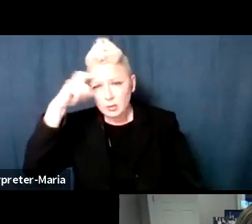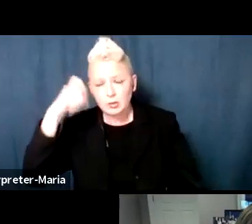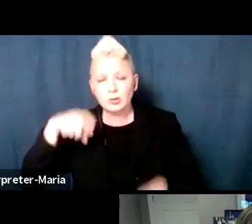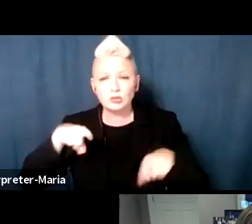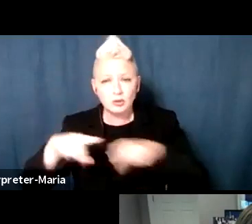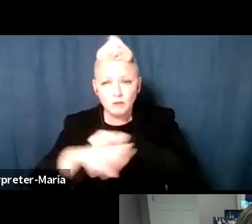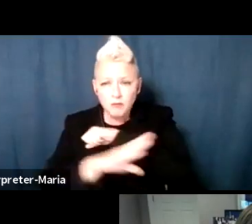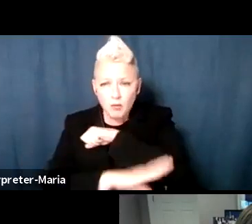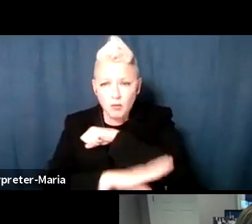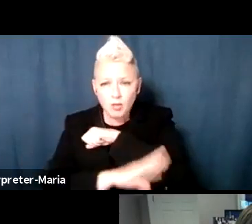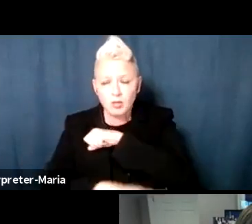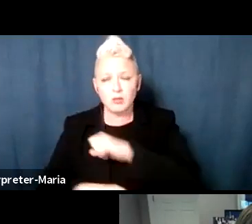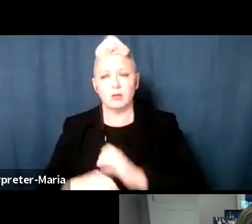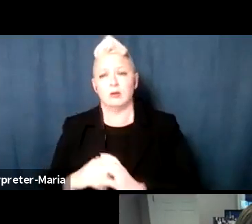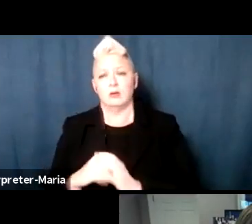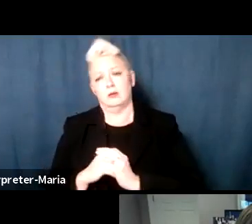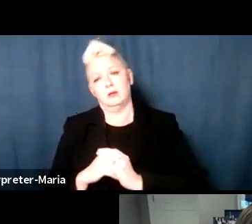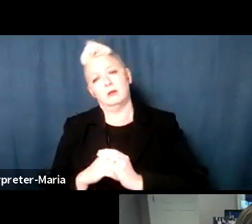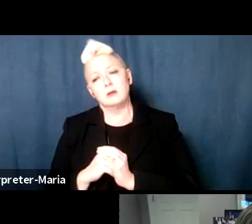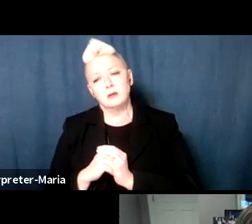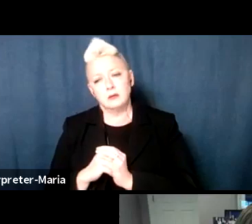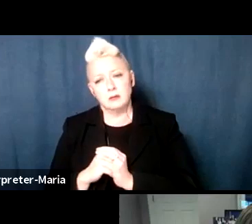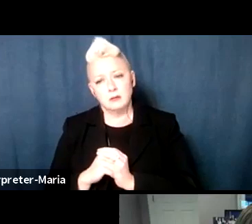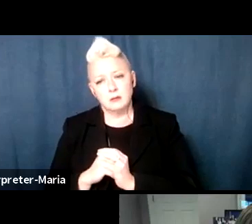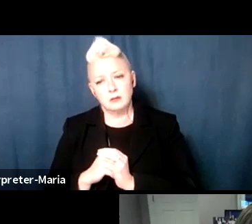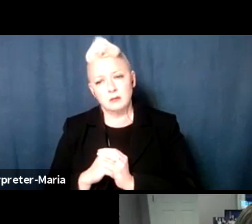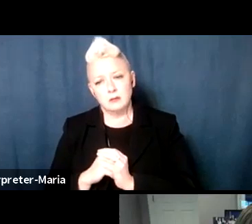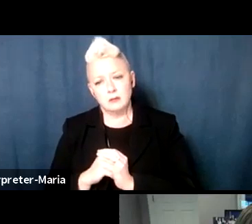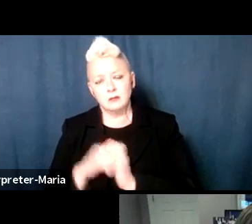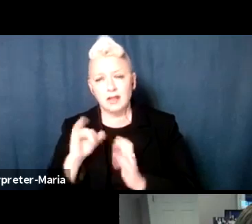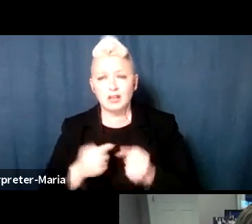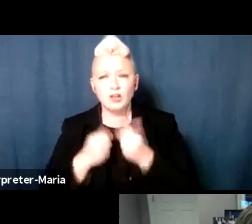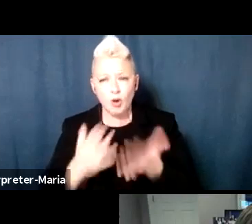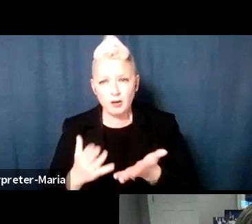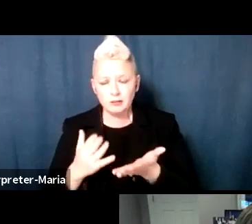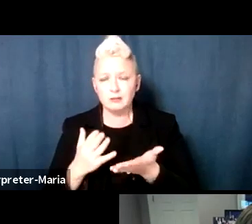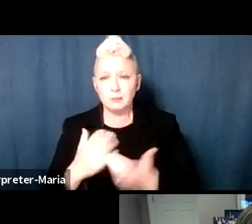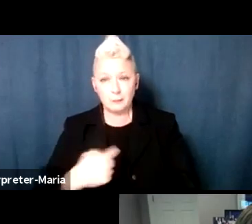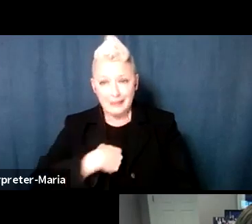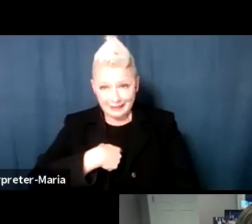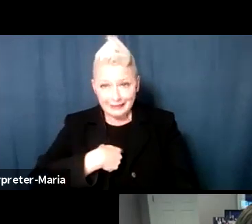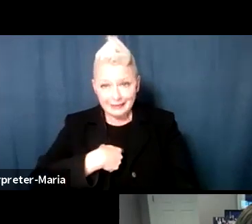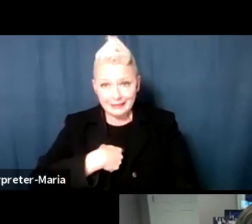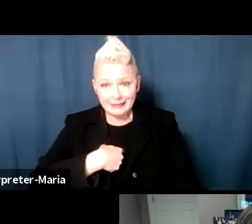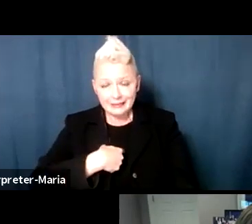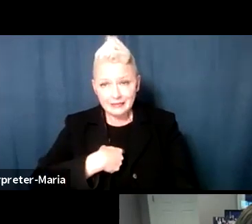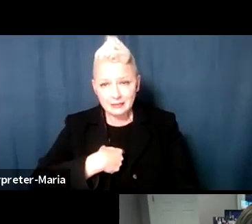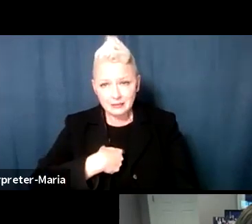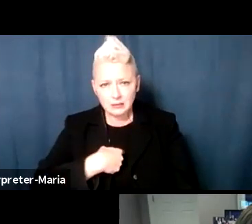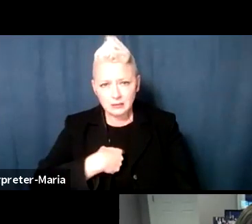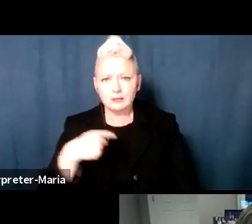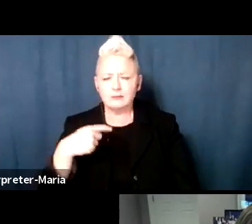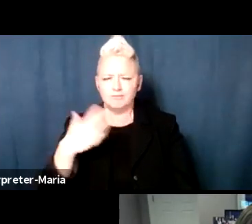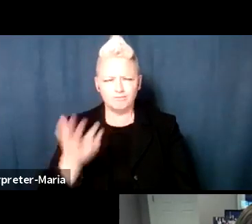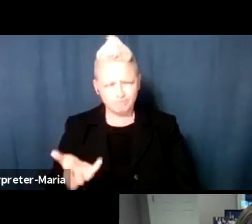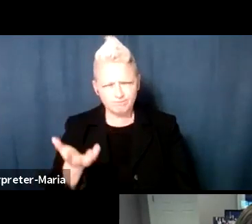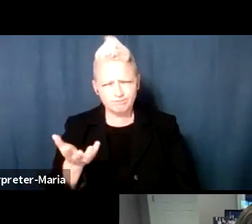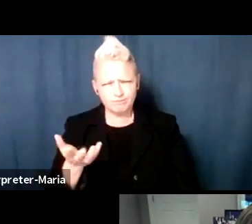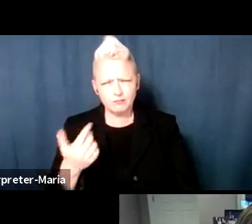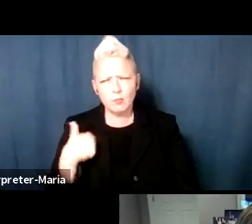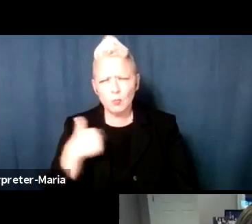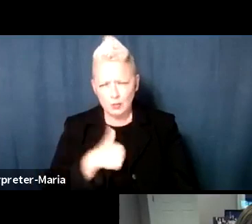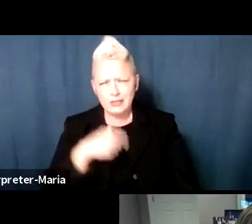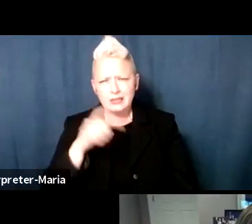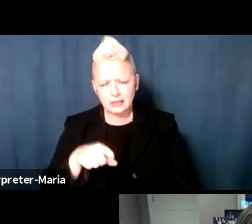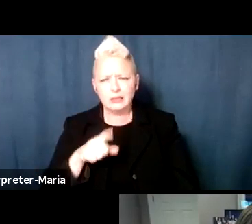fall that really caused us, caused me to say, we need to actually talk about how to